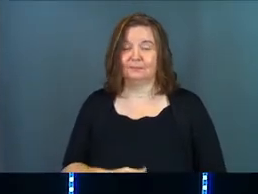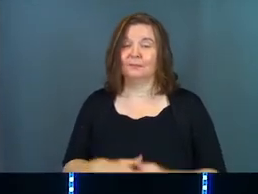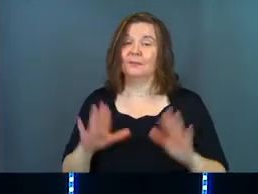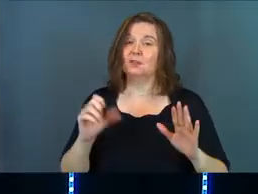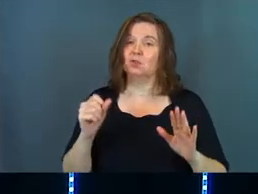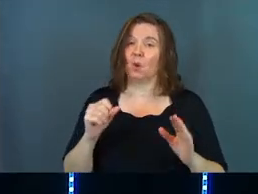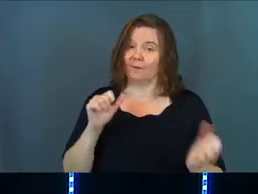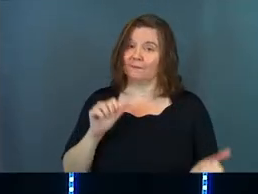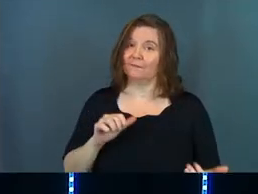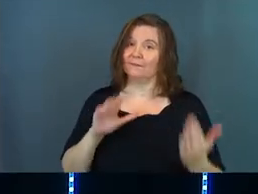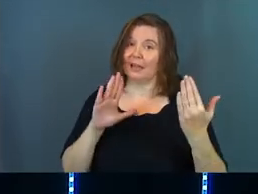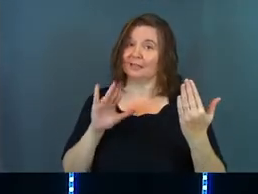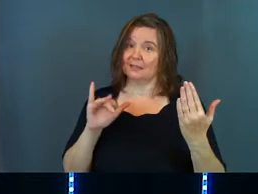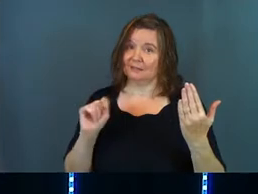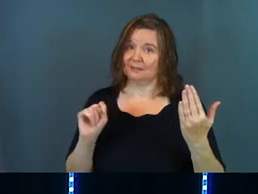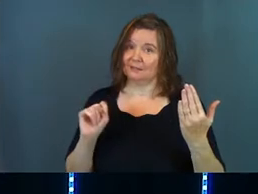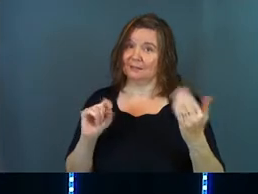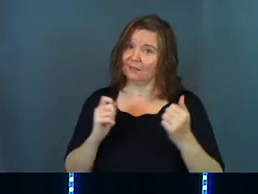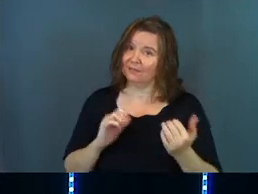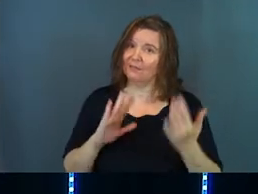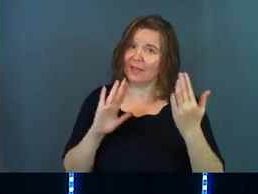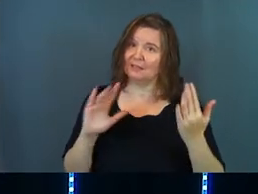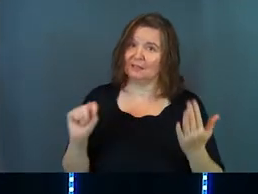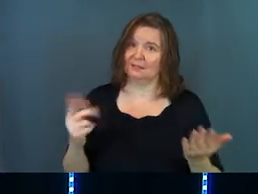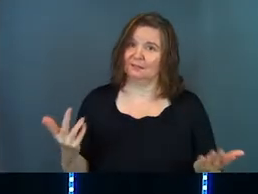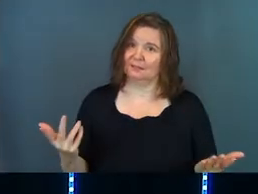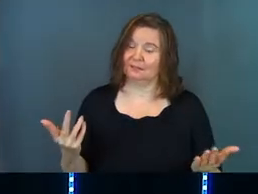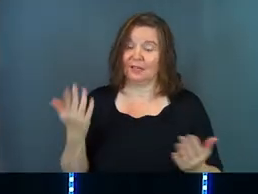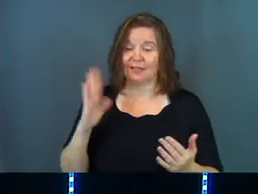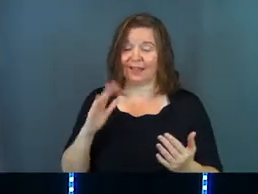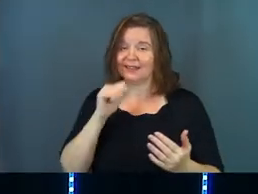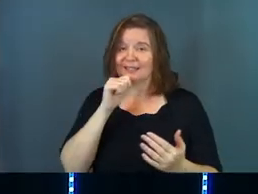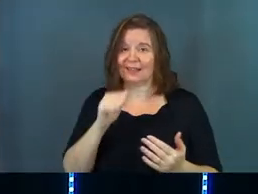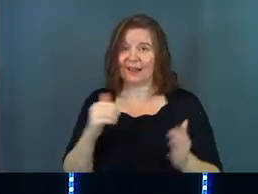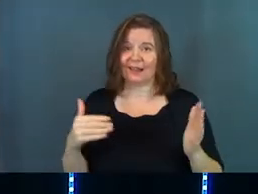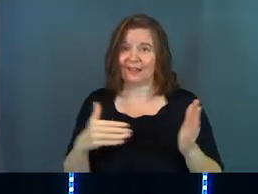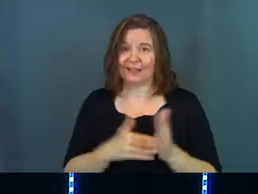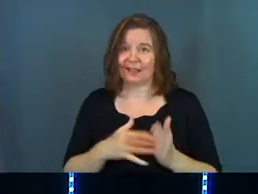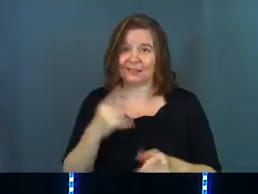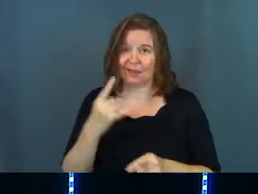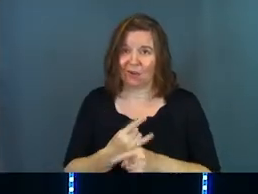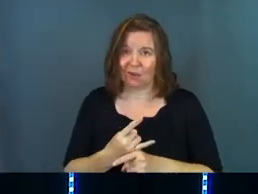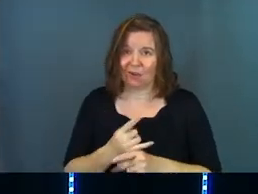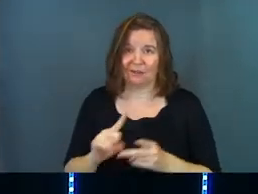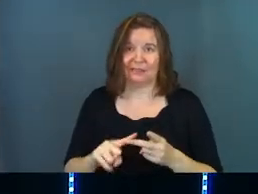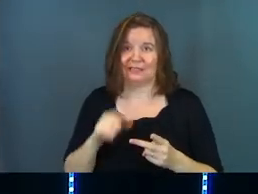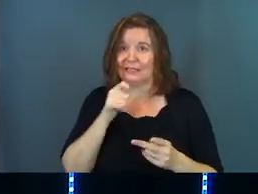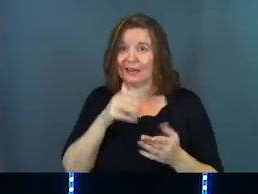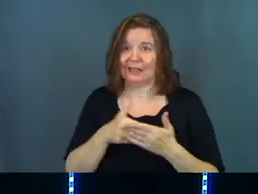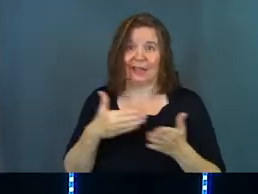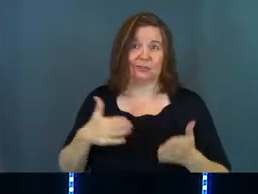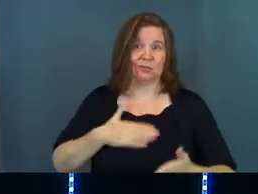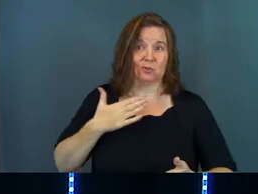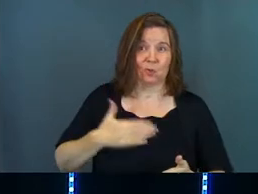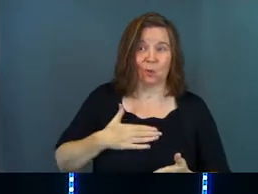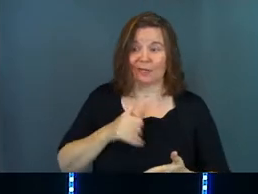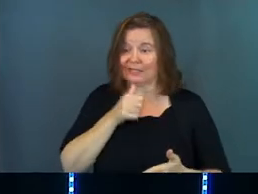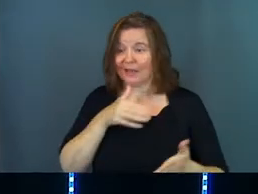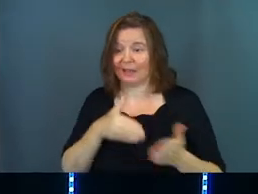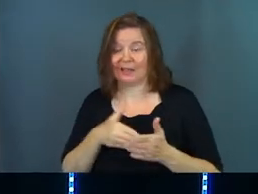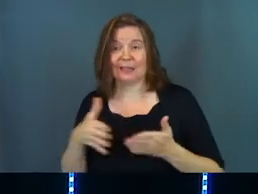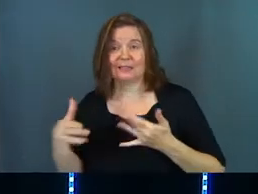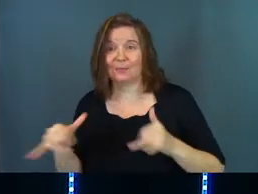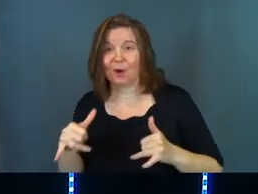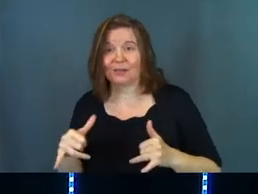So face it. Face it. God is not against alcohol. He's not against joy. He's not against parties.